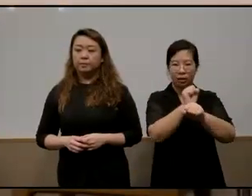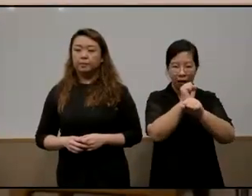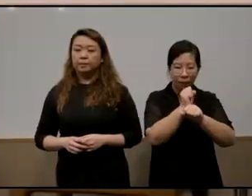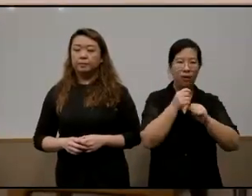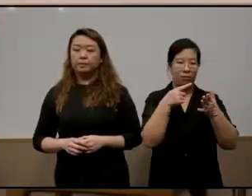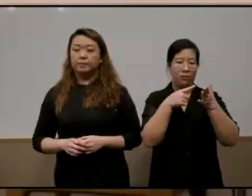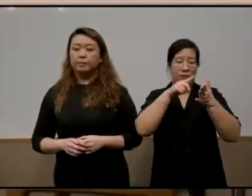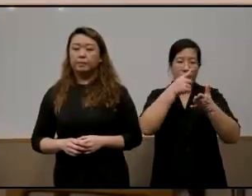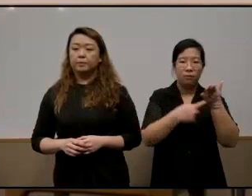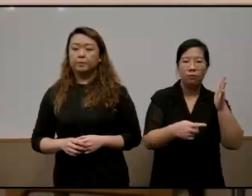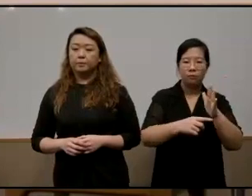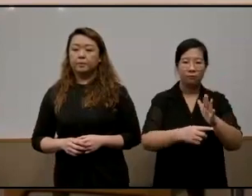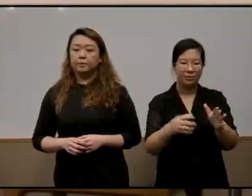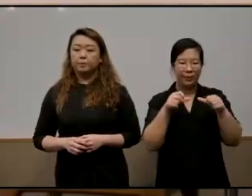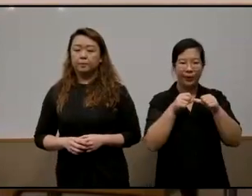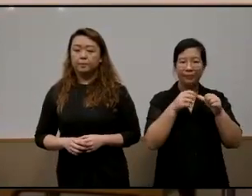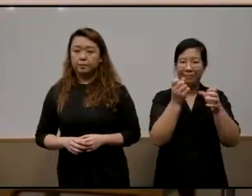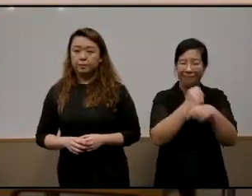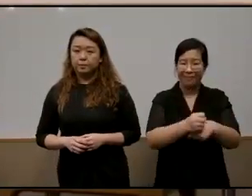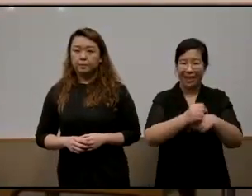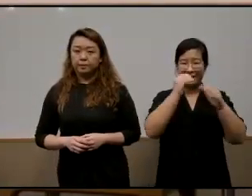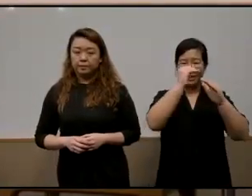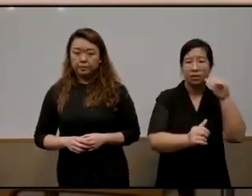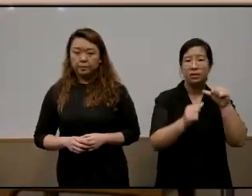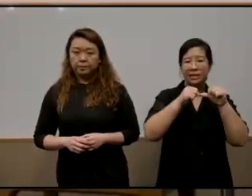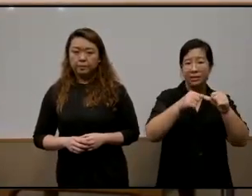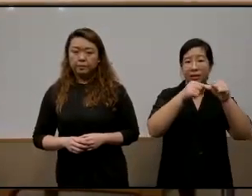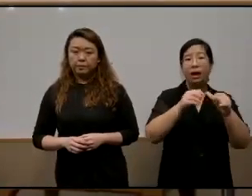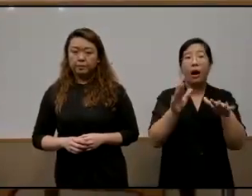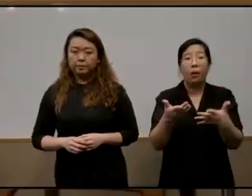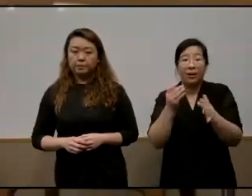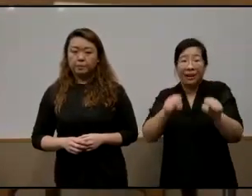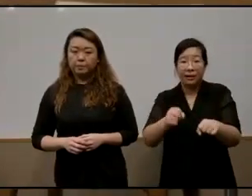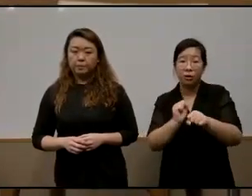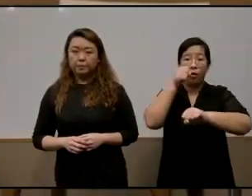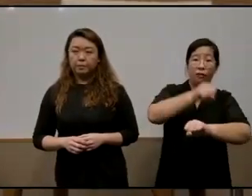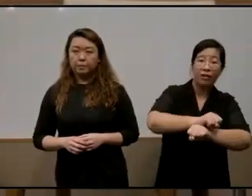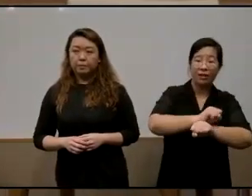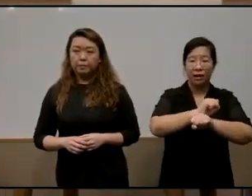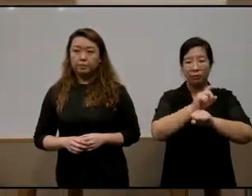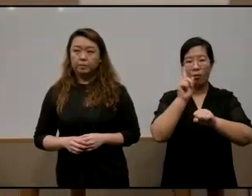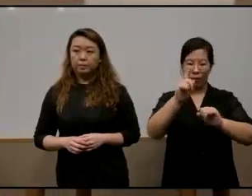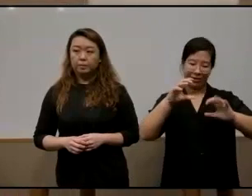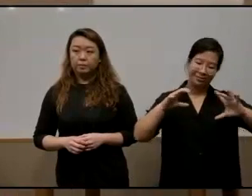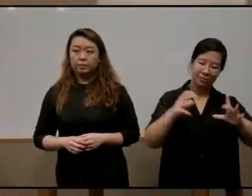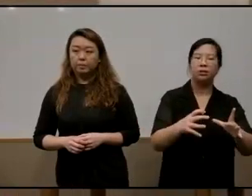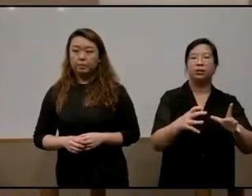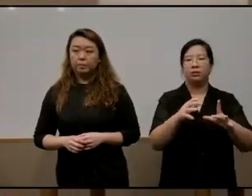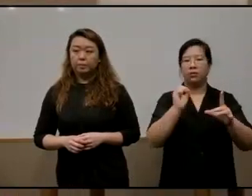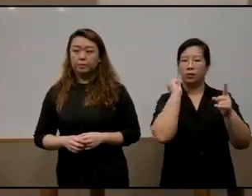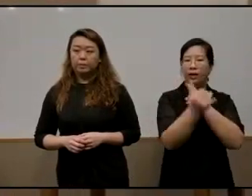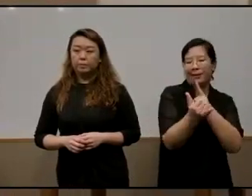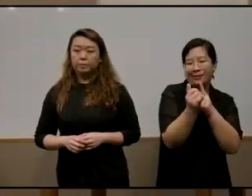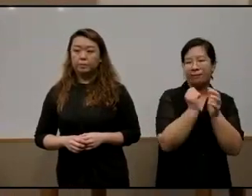some of these inequalities what can we do to to overcome them how can we as a society move forward in a manner that's